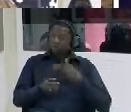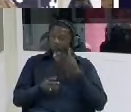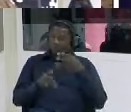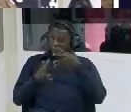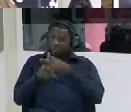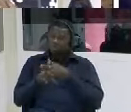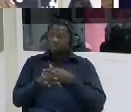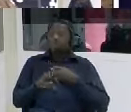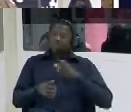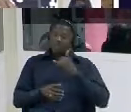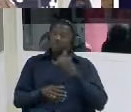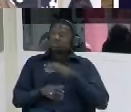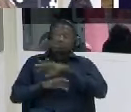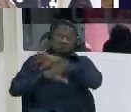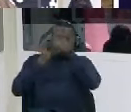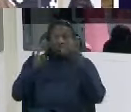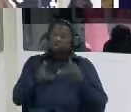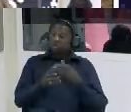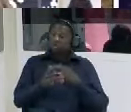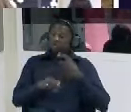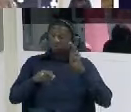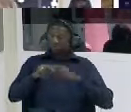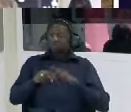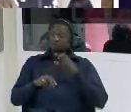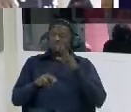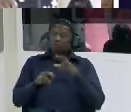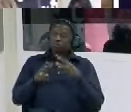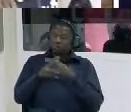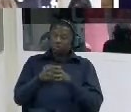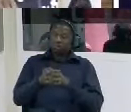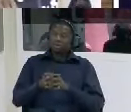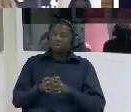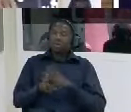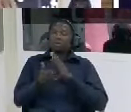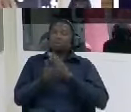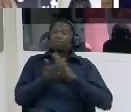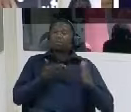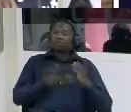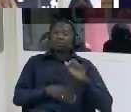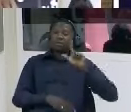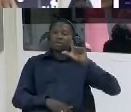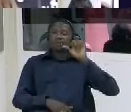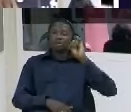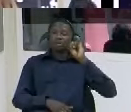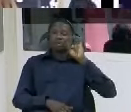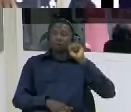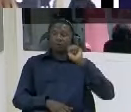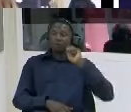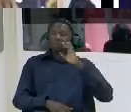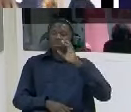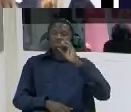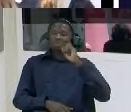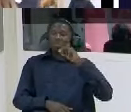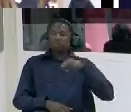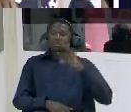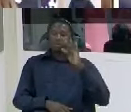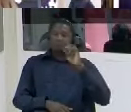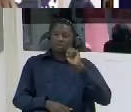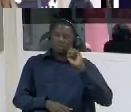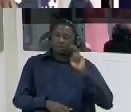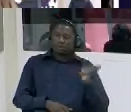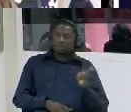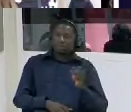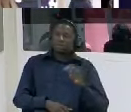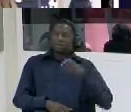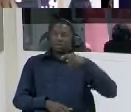inside there apart from like like content honorable mc charm honorable omar baru